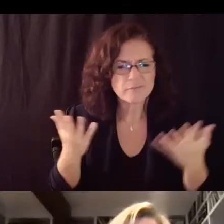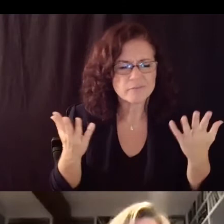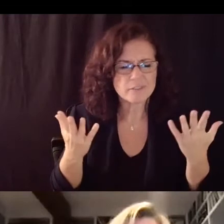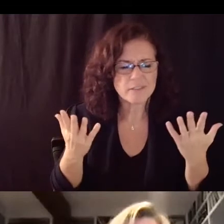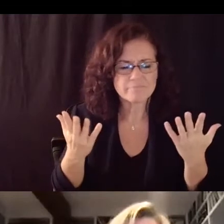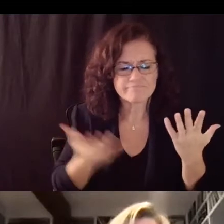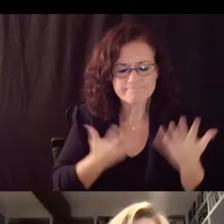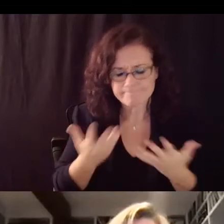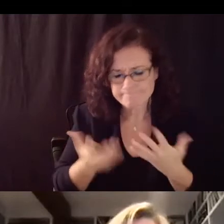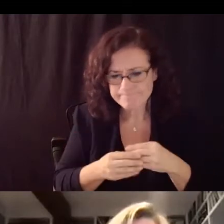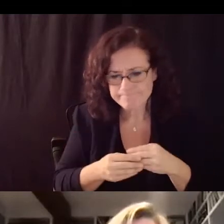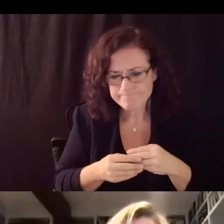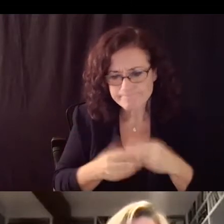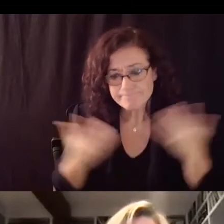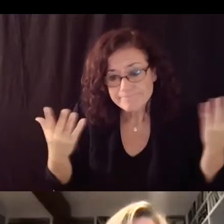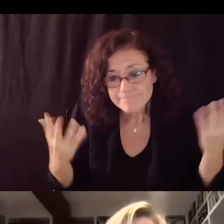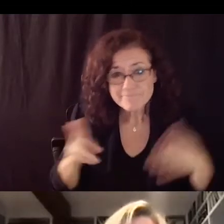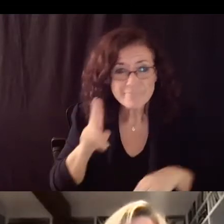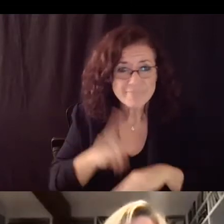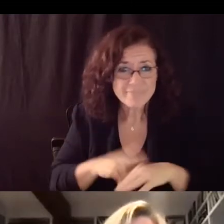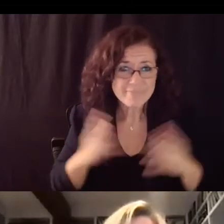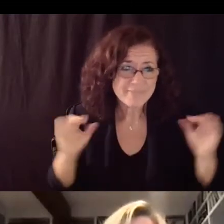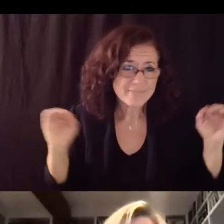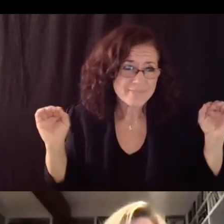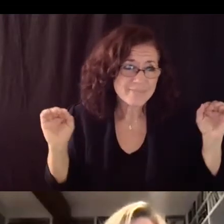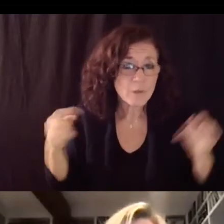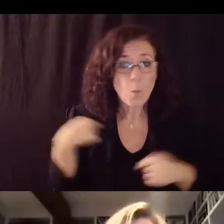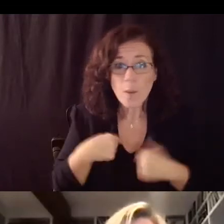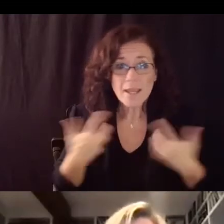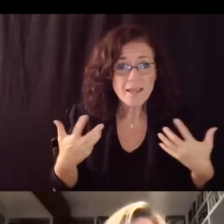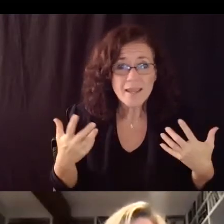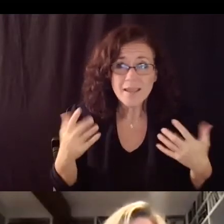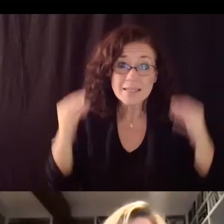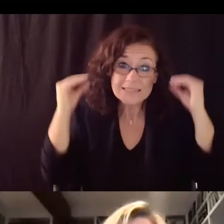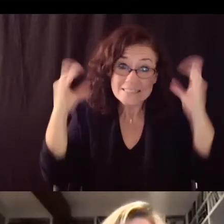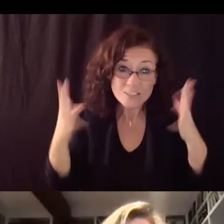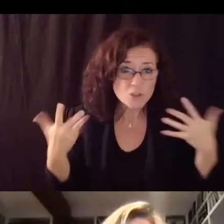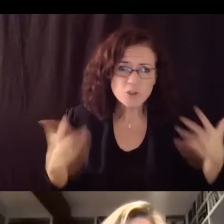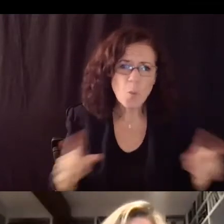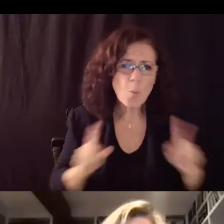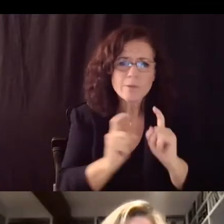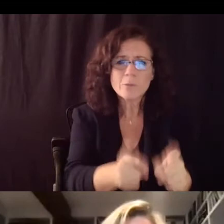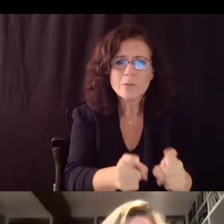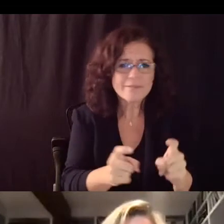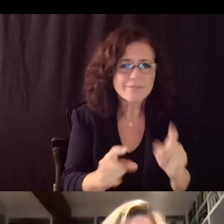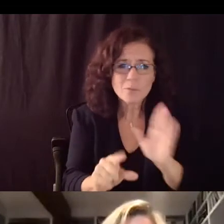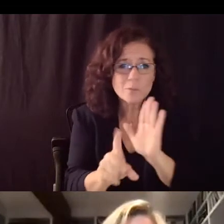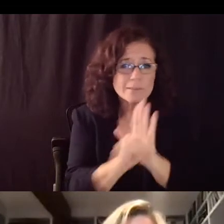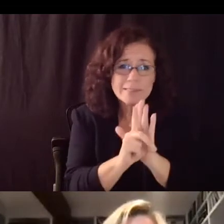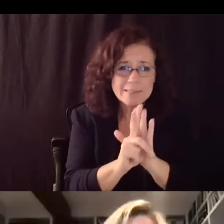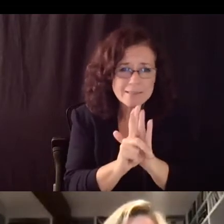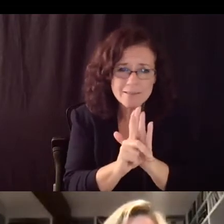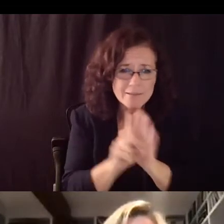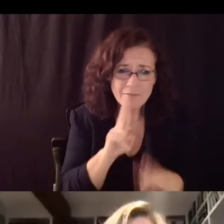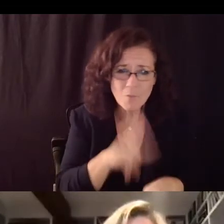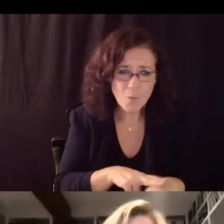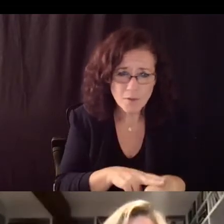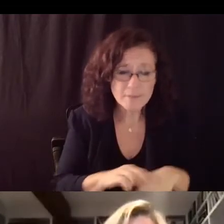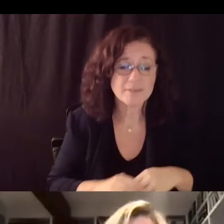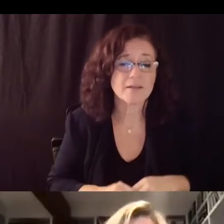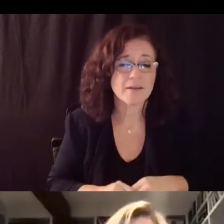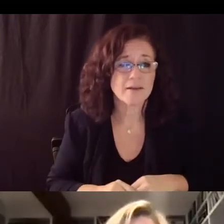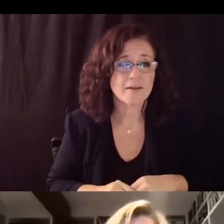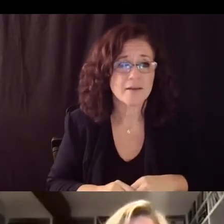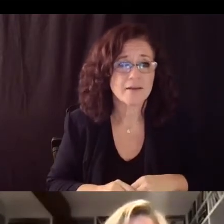understanding that nobody wants to give a student a d um but but not having credit